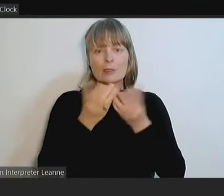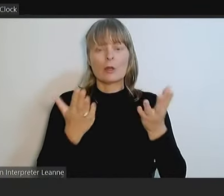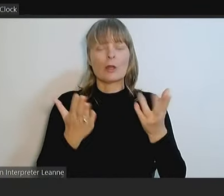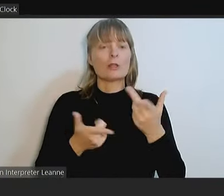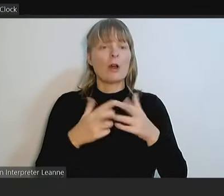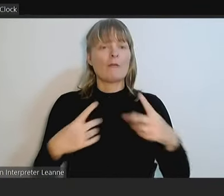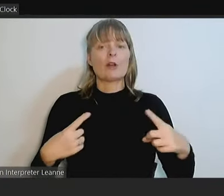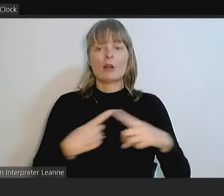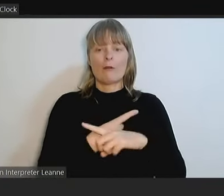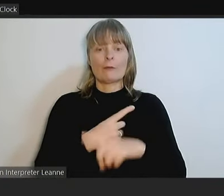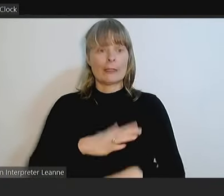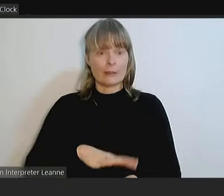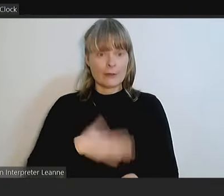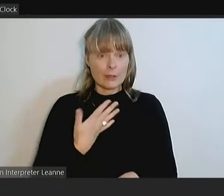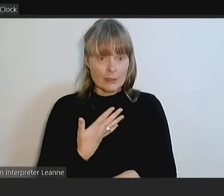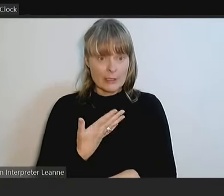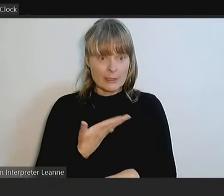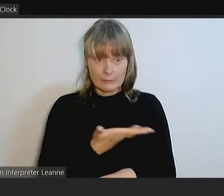so councillors and officers.